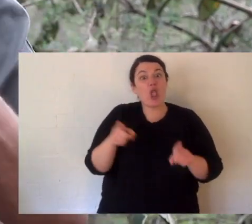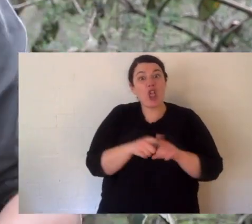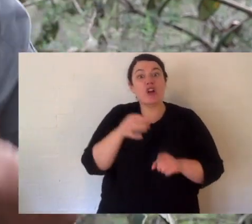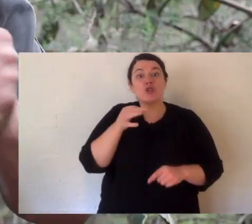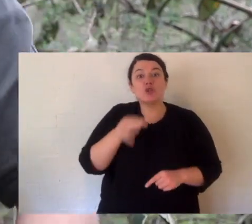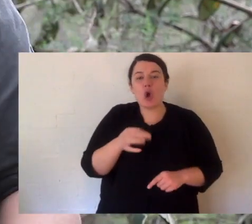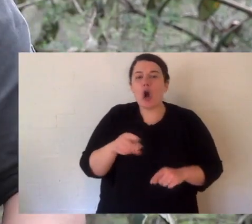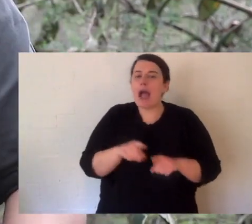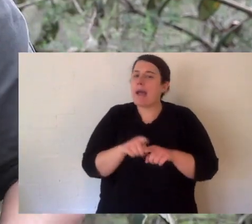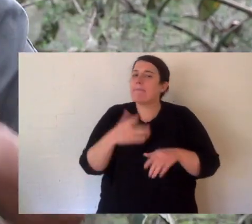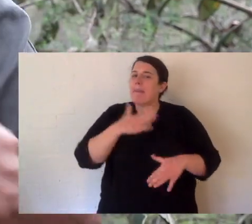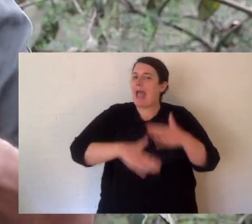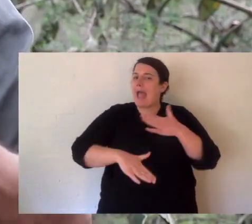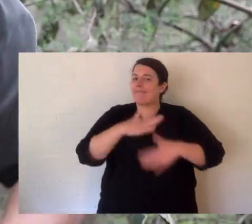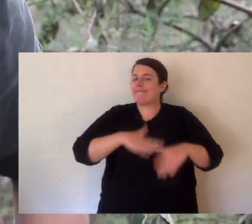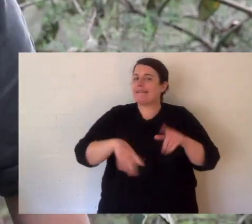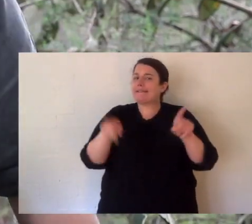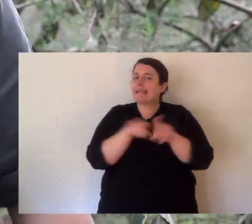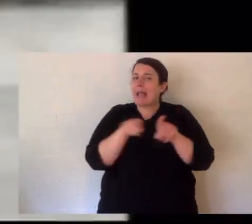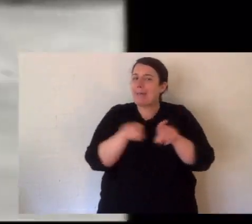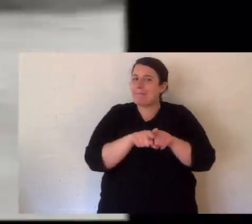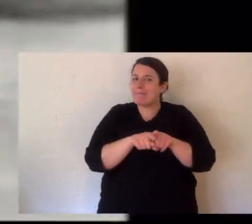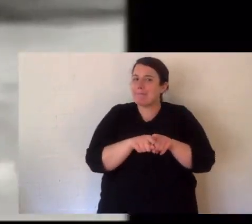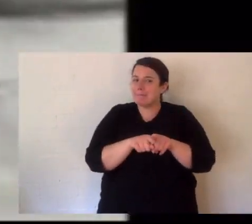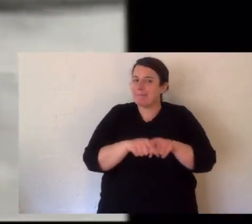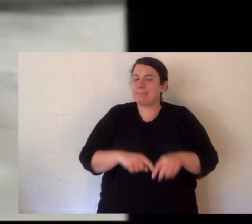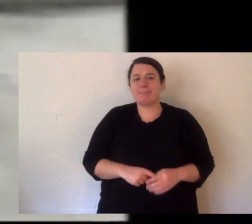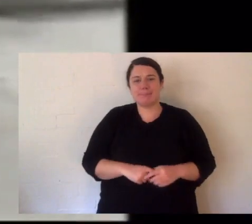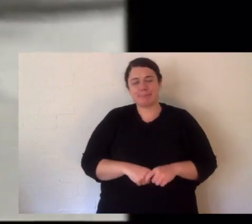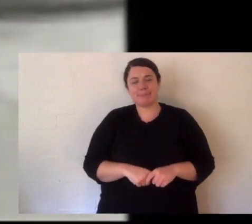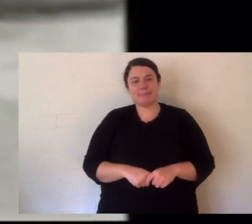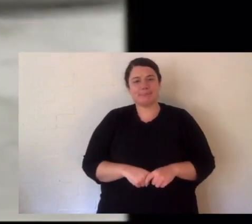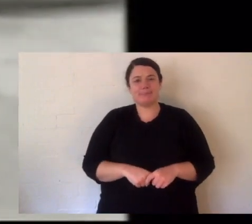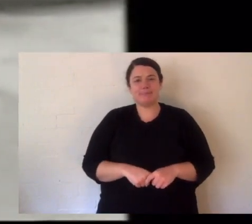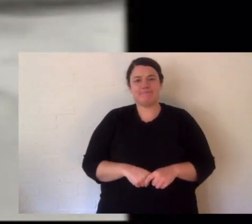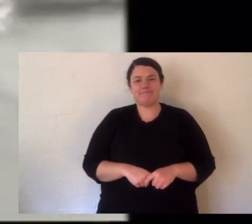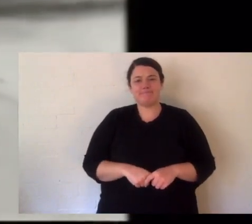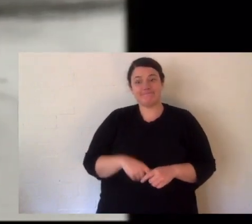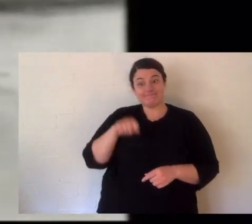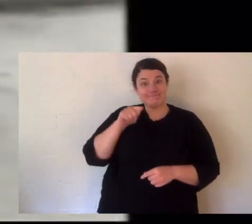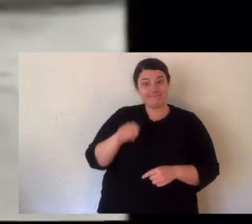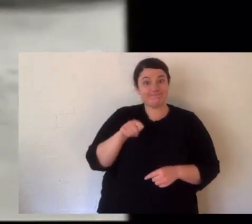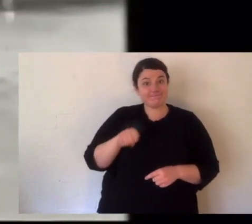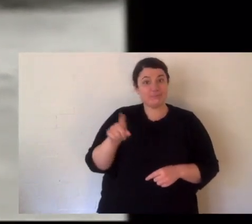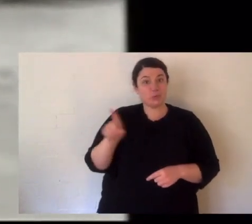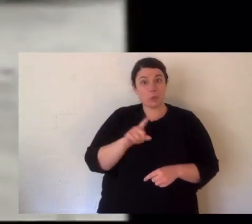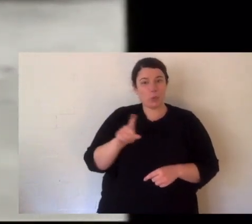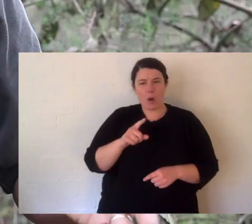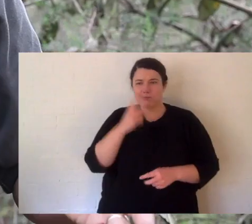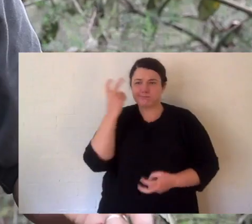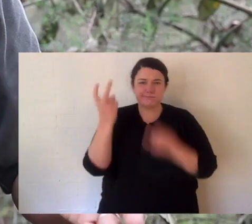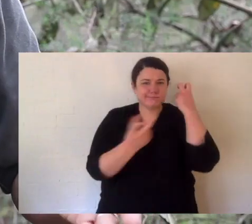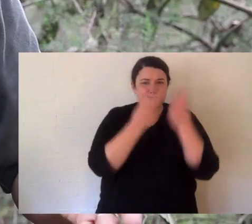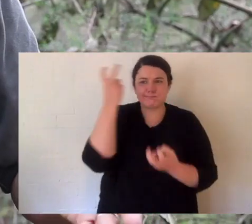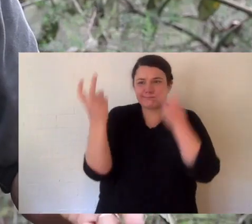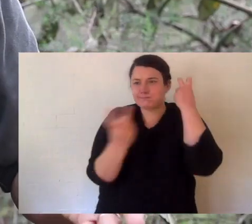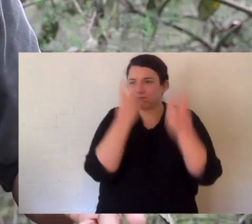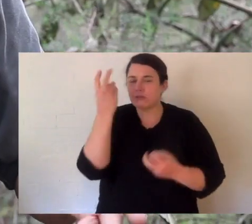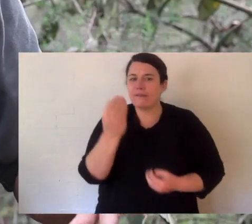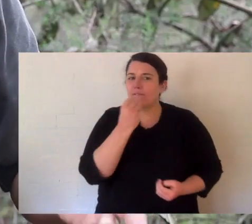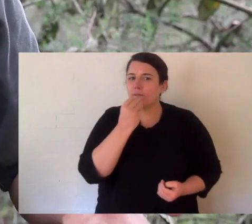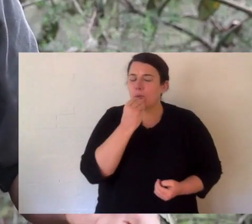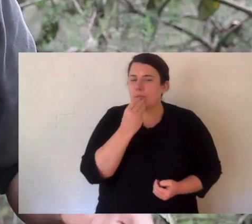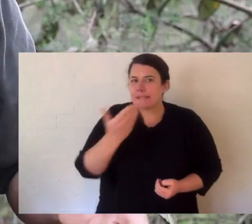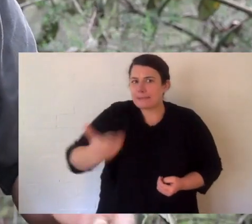behaves the same as a dog. That's the thylacine. A thylacines were active predators. Really good sense of smell.